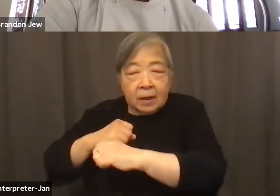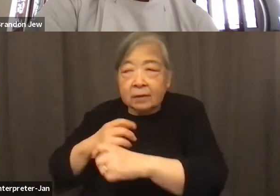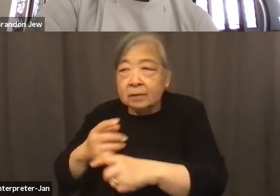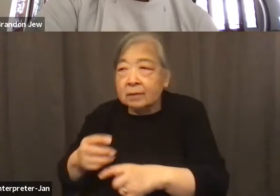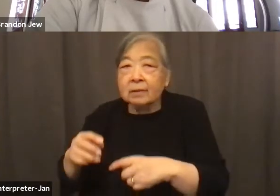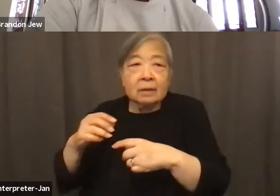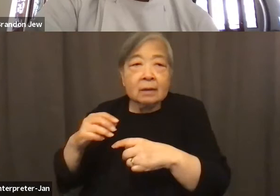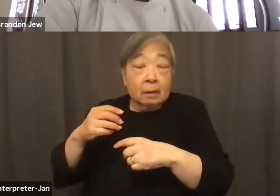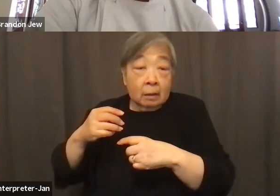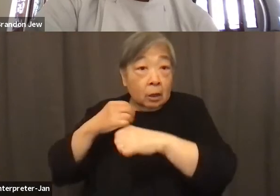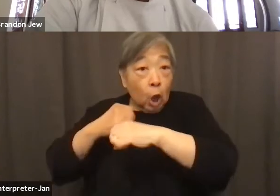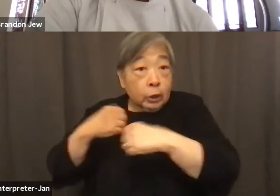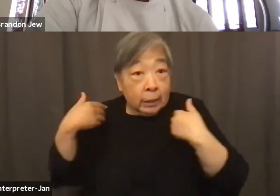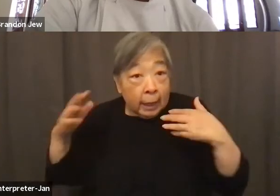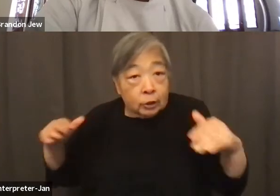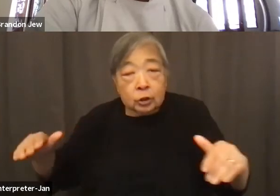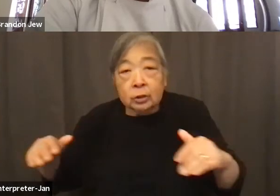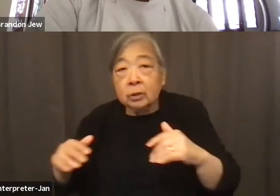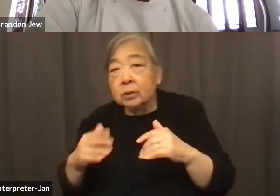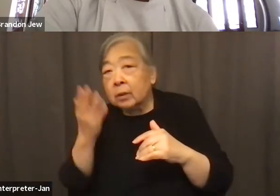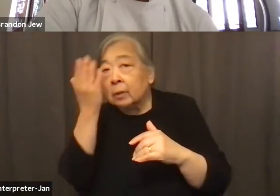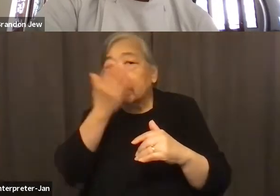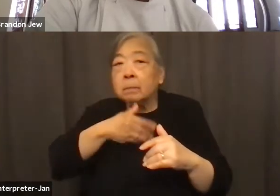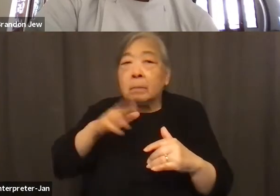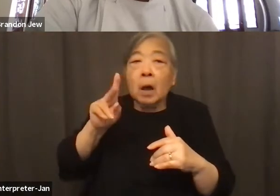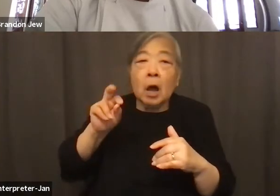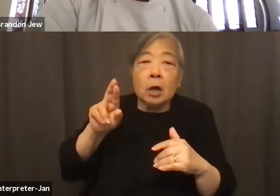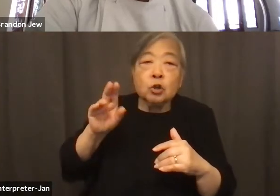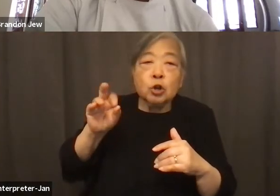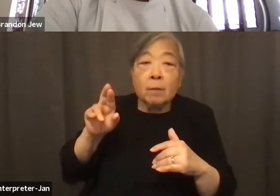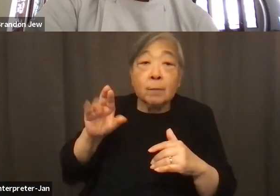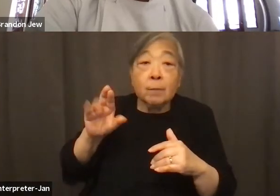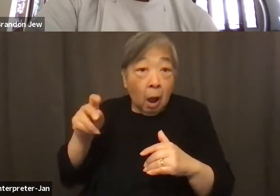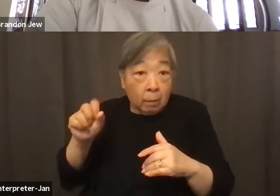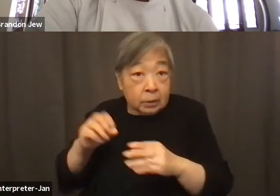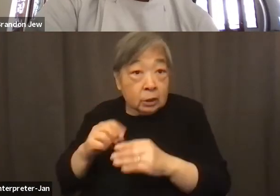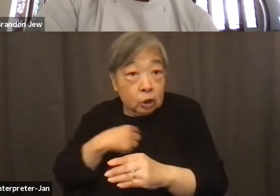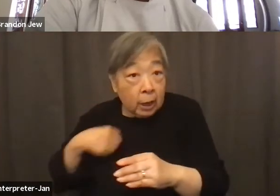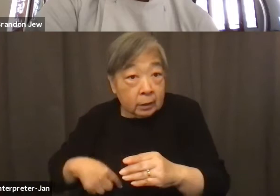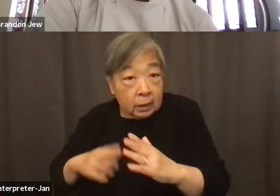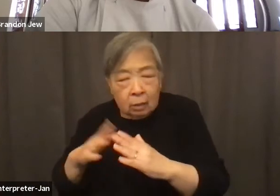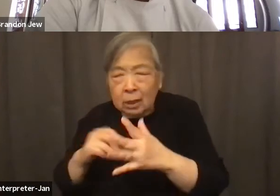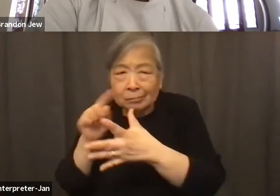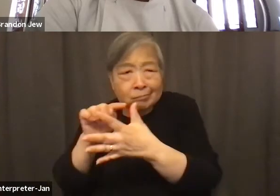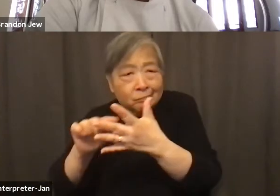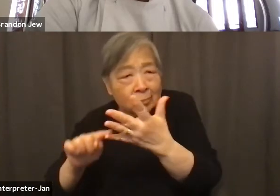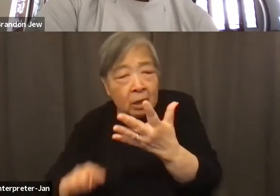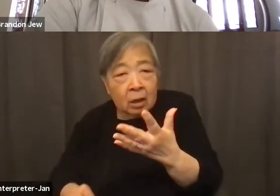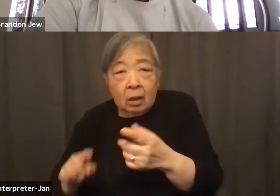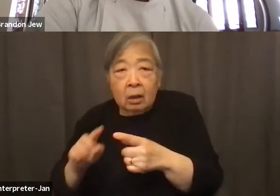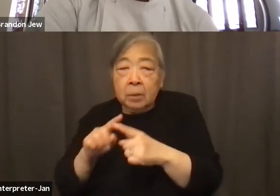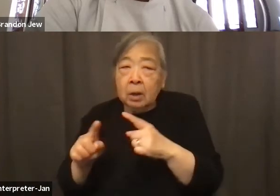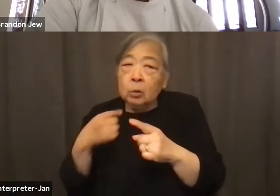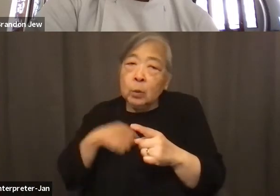police, the undercover cops that are in Chinatown, and things like that. But until we can bend